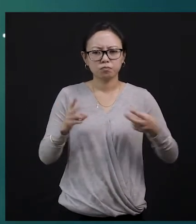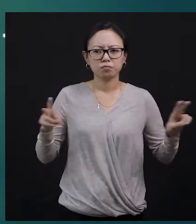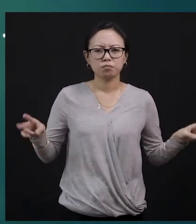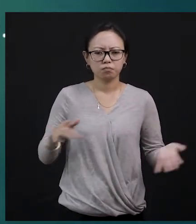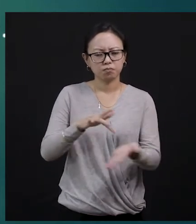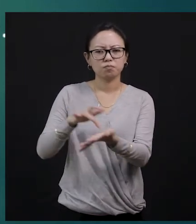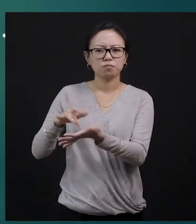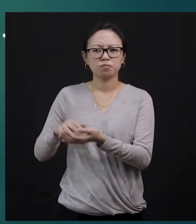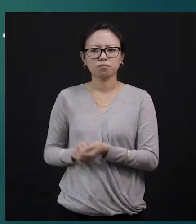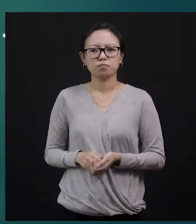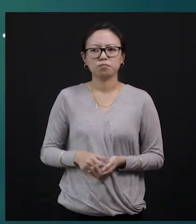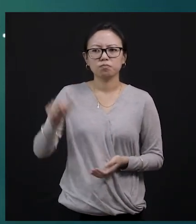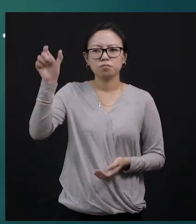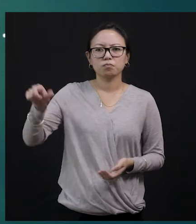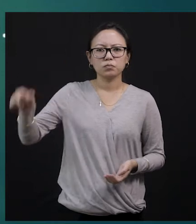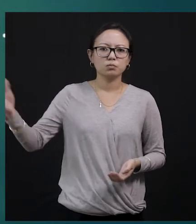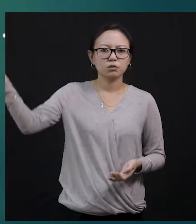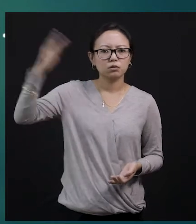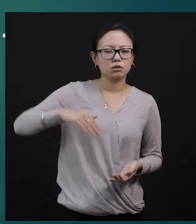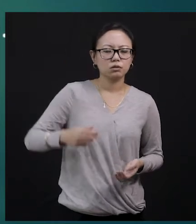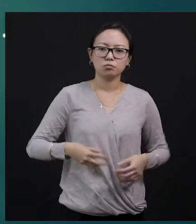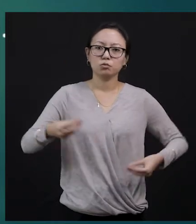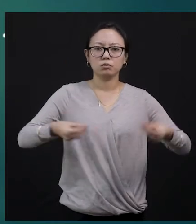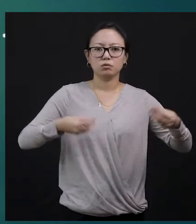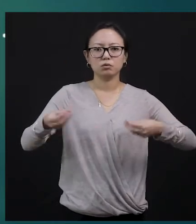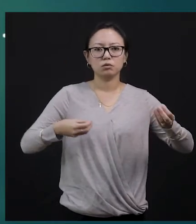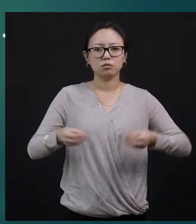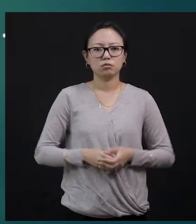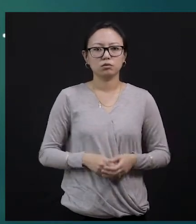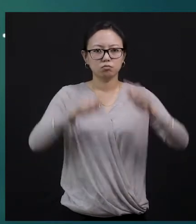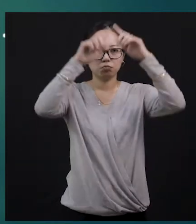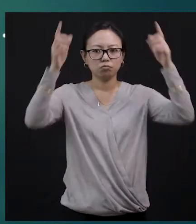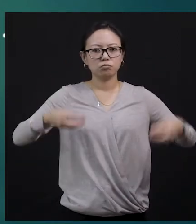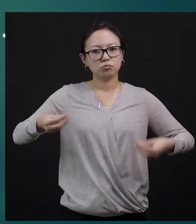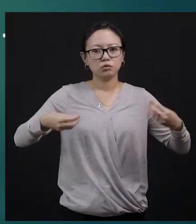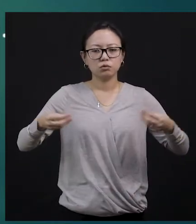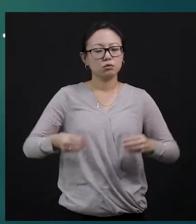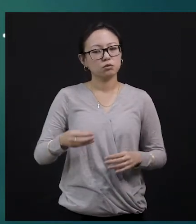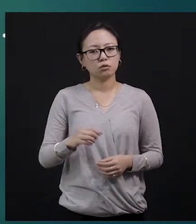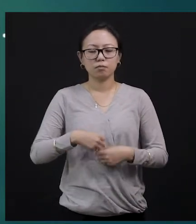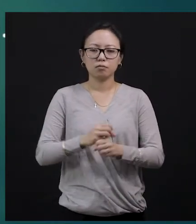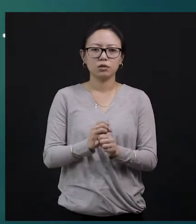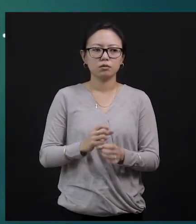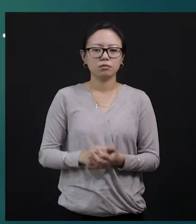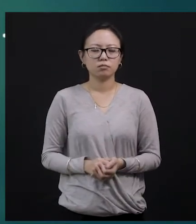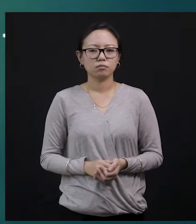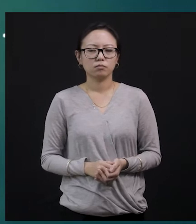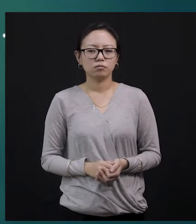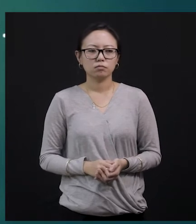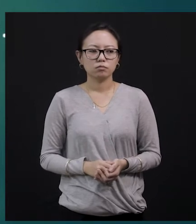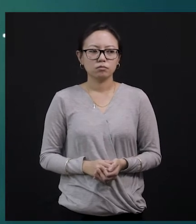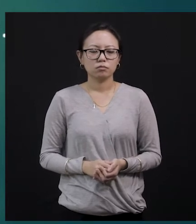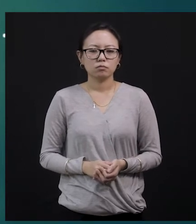different kinds of activities, not only about selling goods, okay? But there will be so many activities. People will be showing their magic tricks and